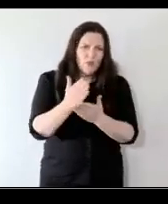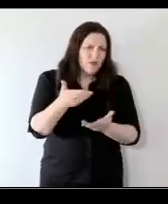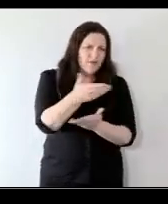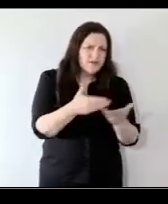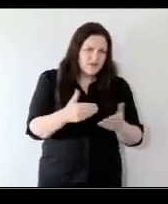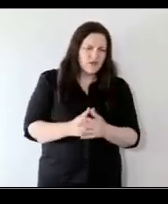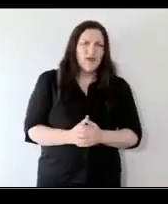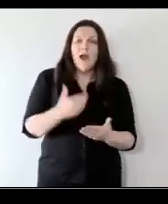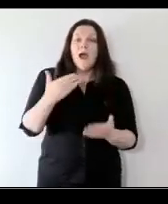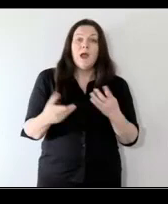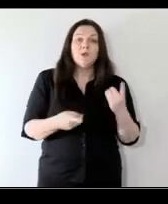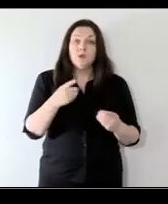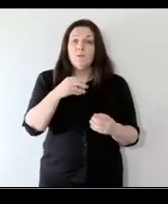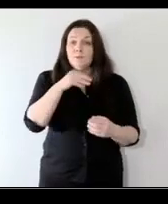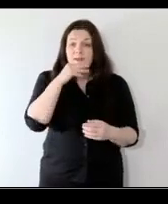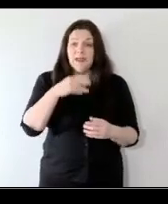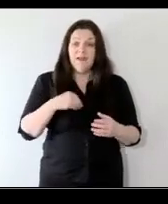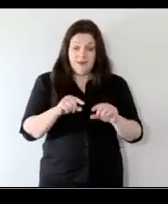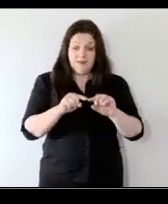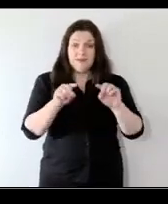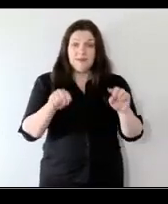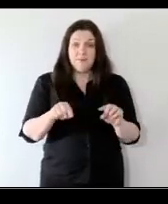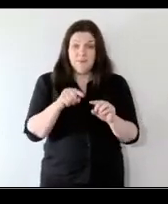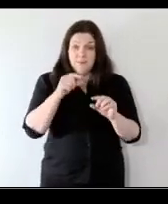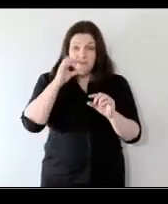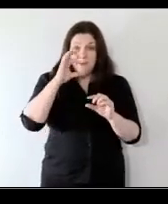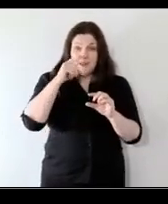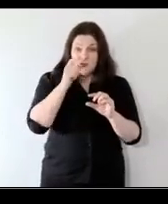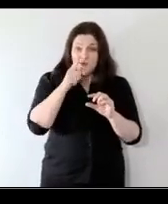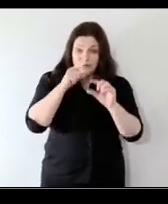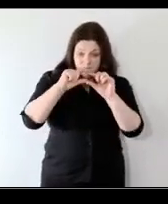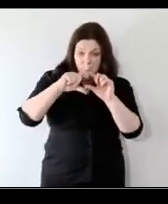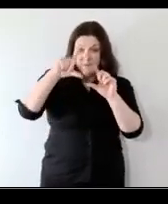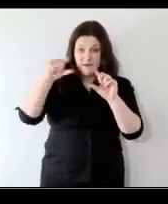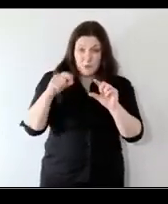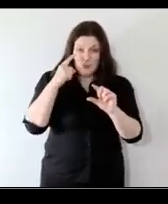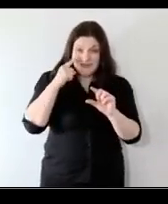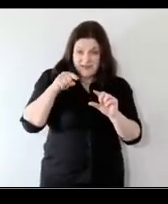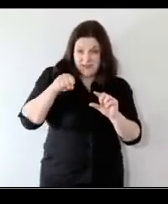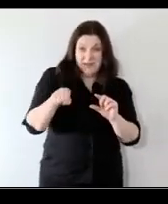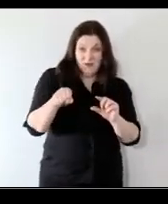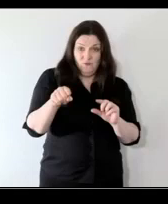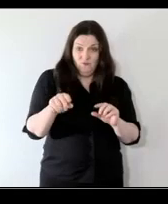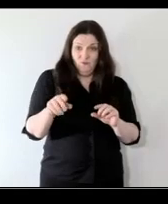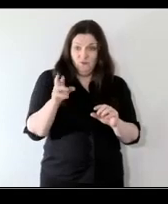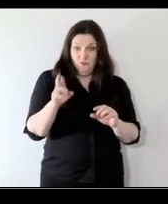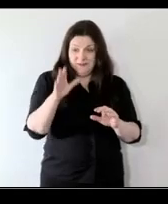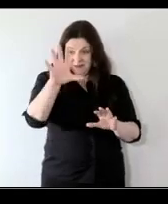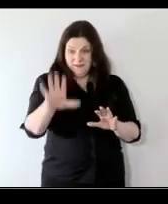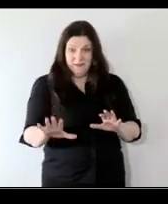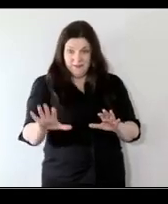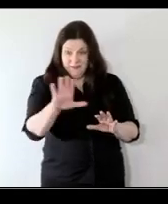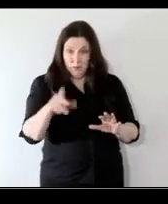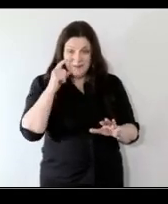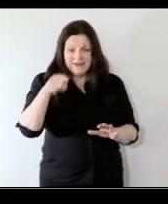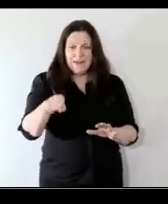conversation. You can do that by simply going to the little speak bubble that you'll see at the right hand corner of your screen. In there